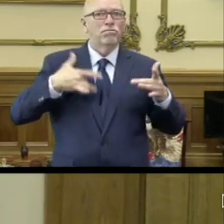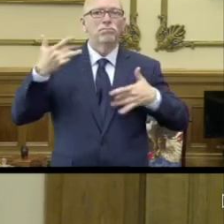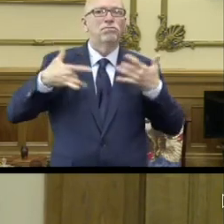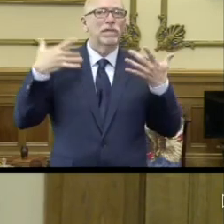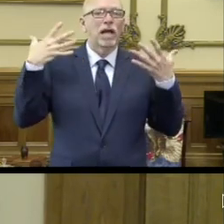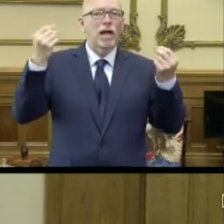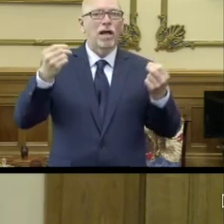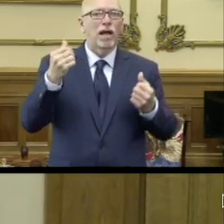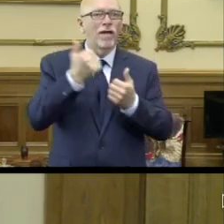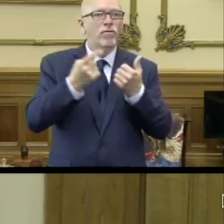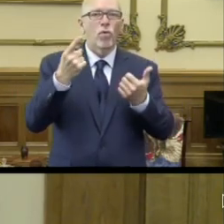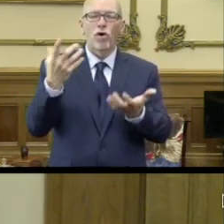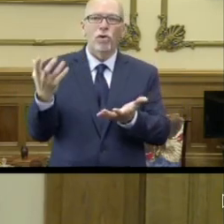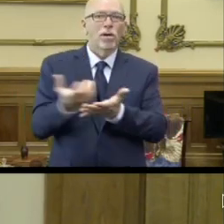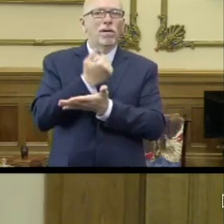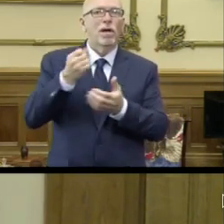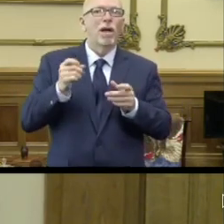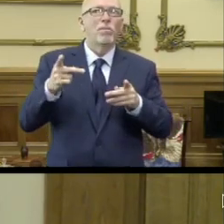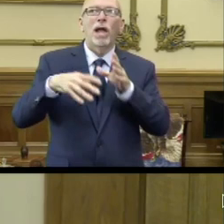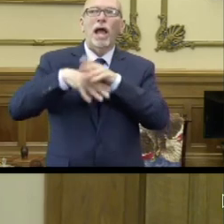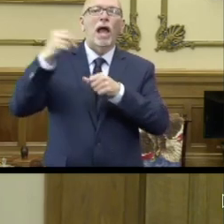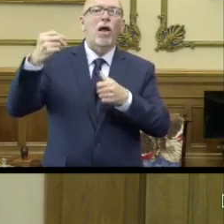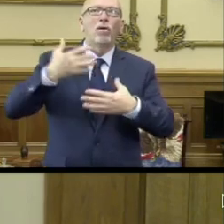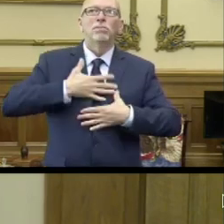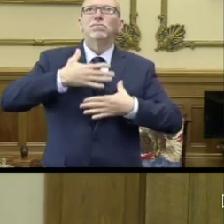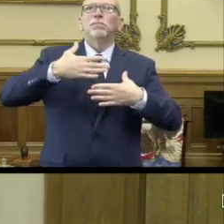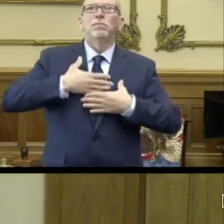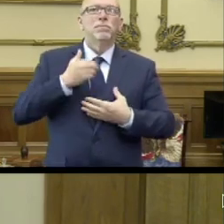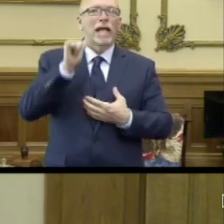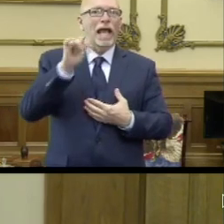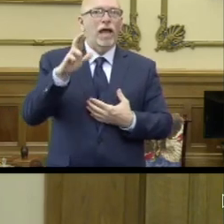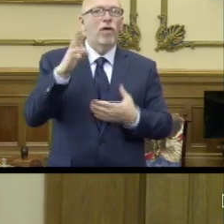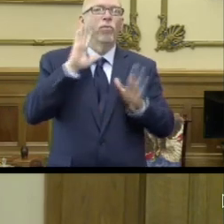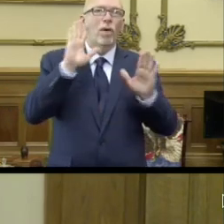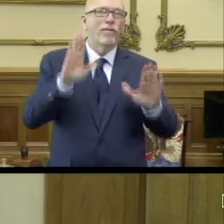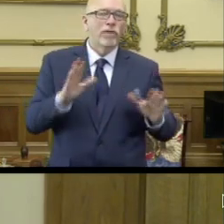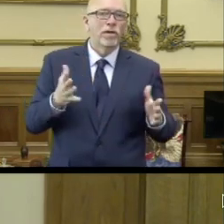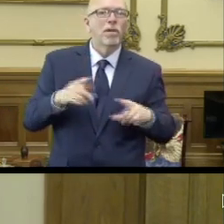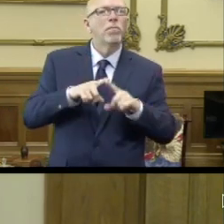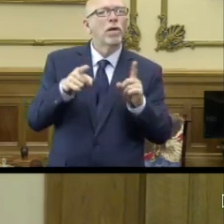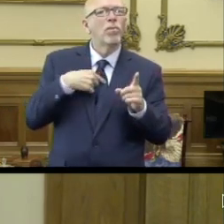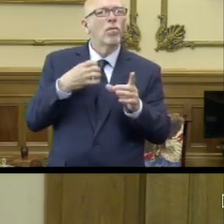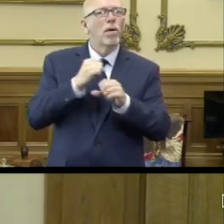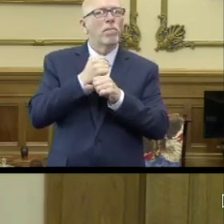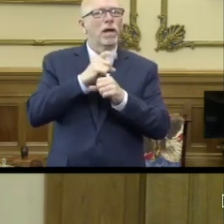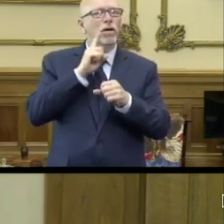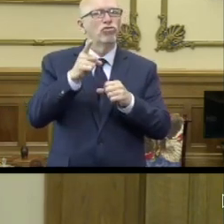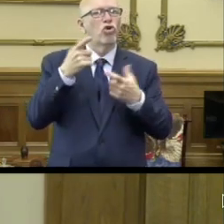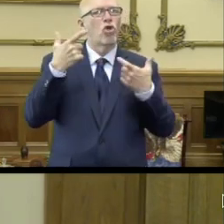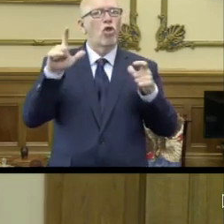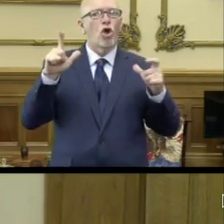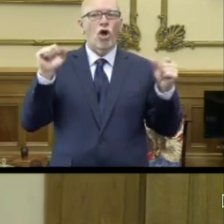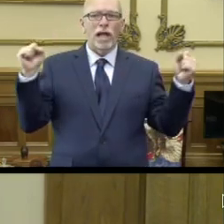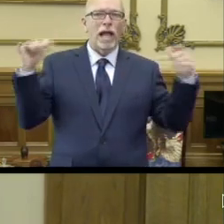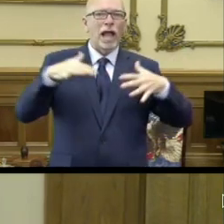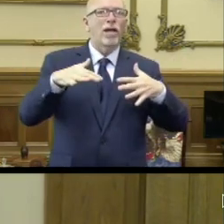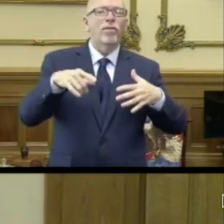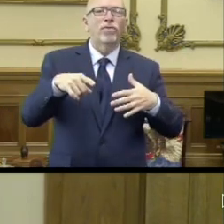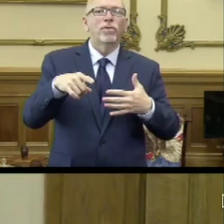of lurched at the opportunity to get out and take in the fresh air, which was wonderful. But we want to make sure those large gatherings,